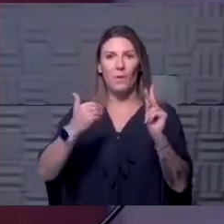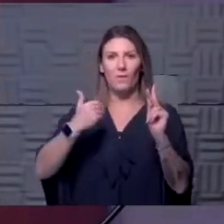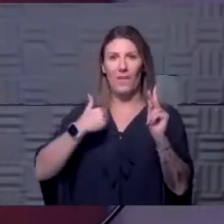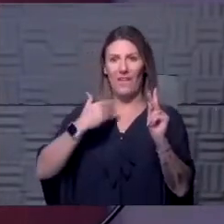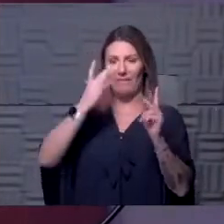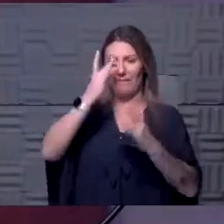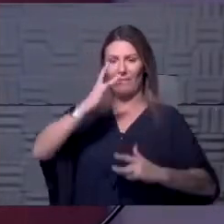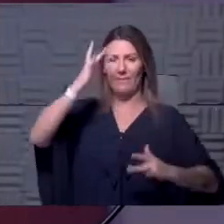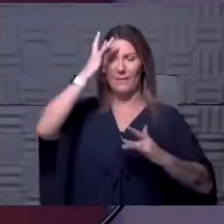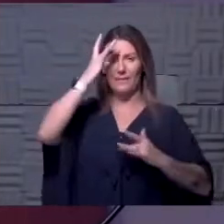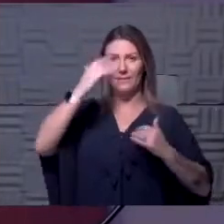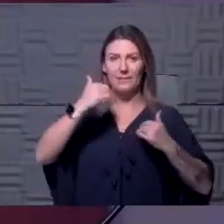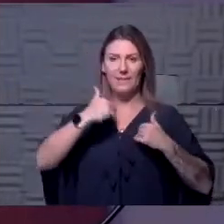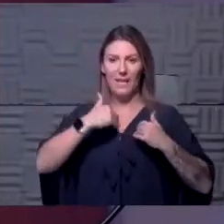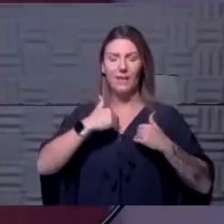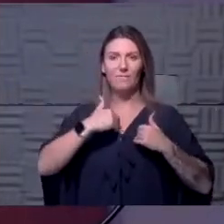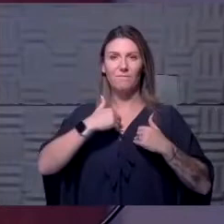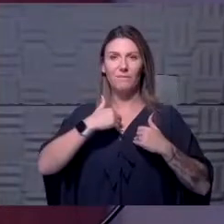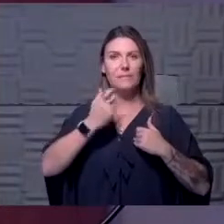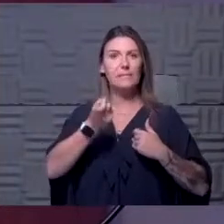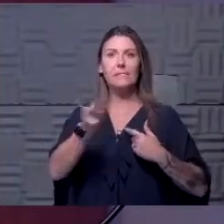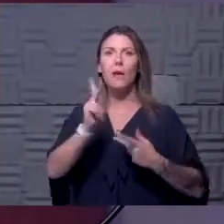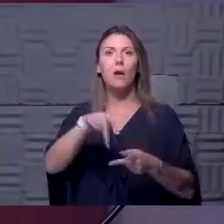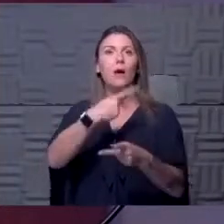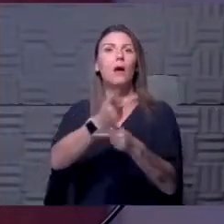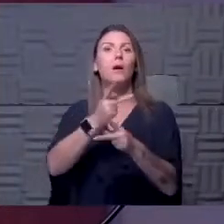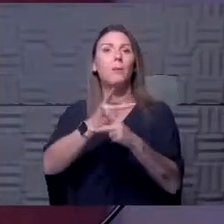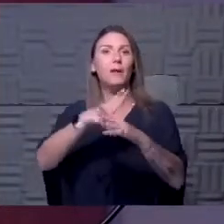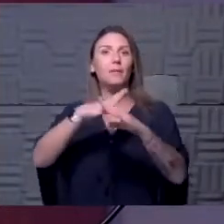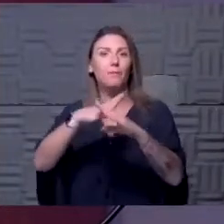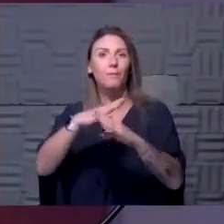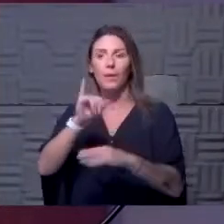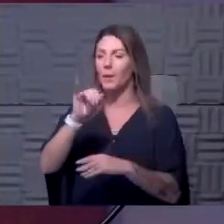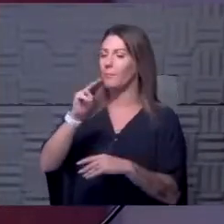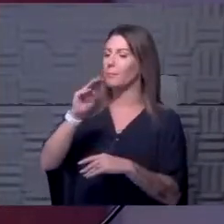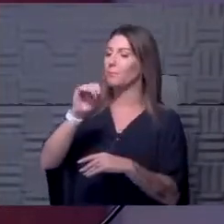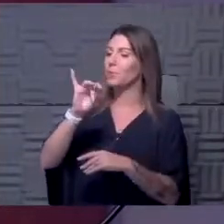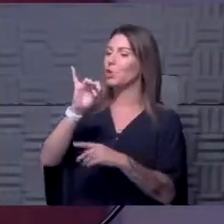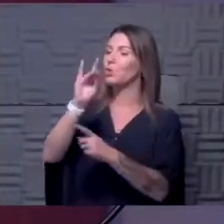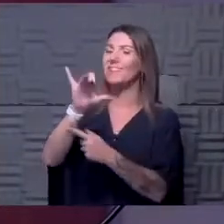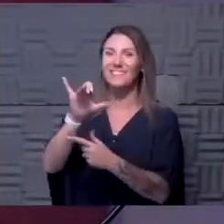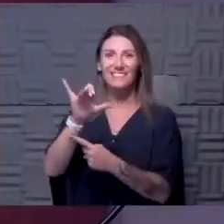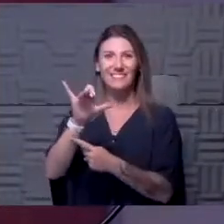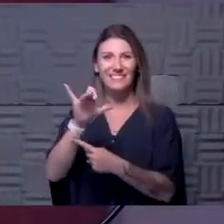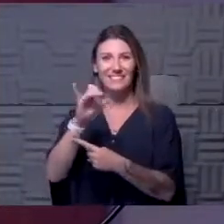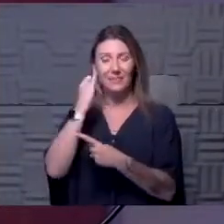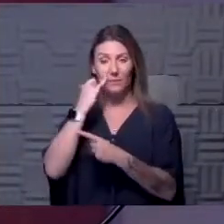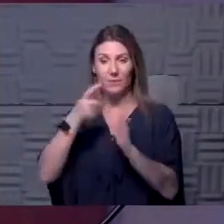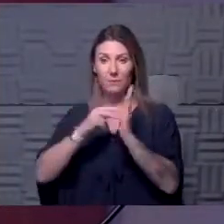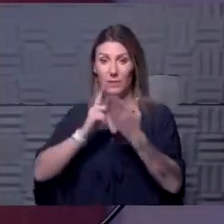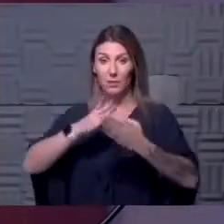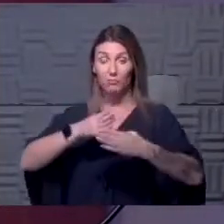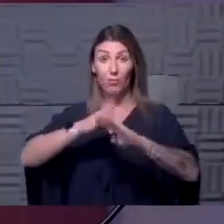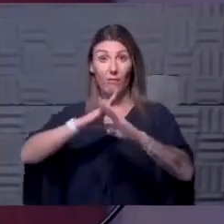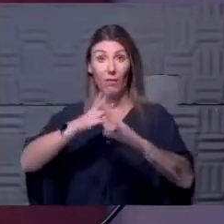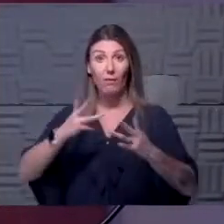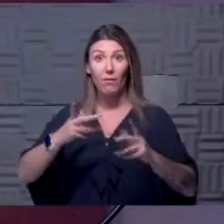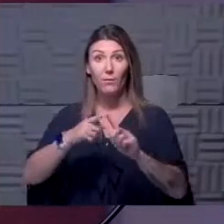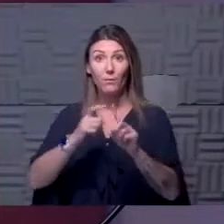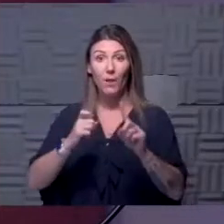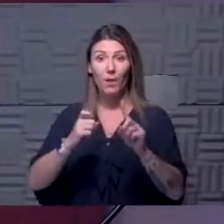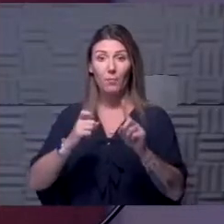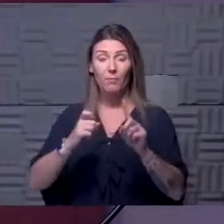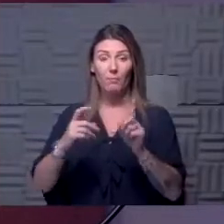had the disease have some degree of immunity. Whether that means it prevents, you have enough immunity to prevent you from